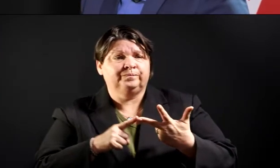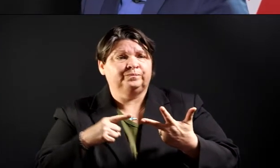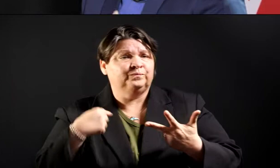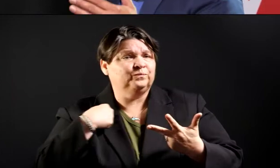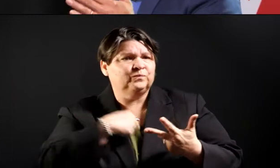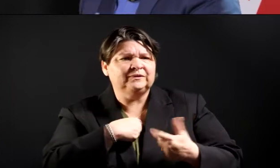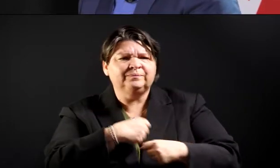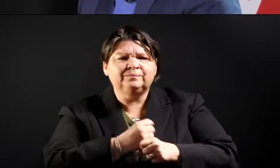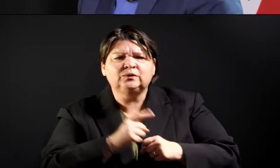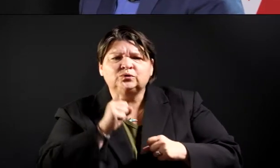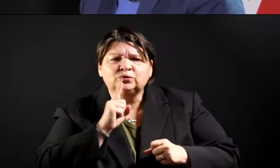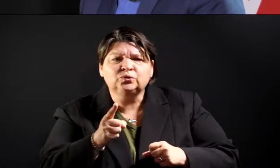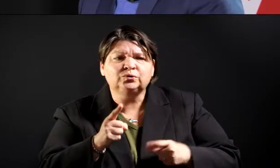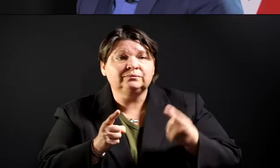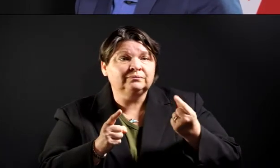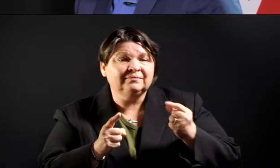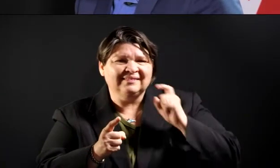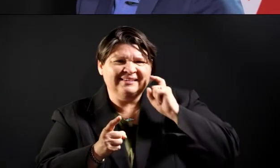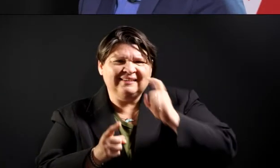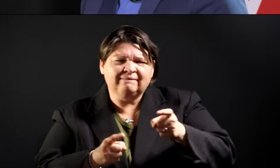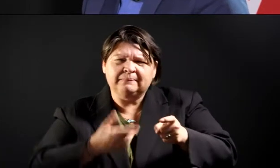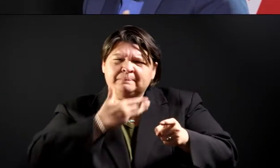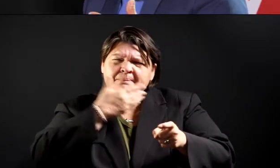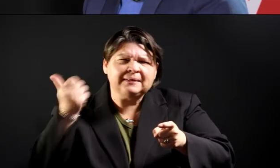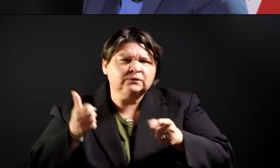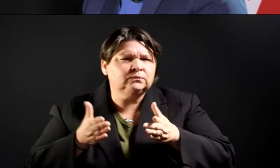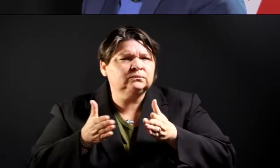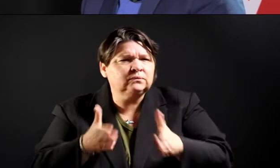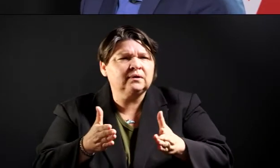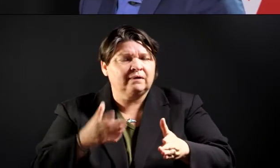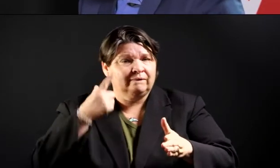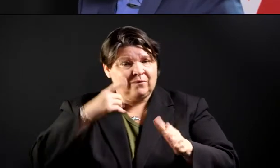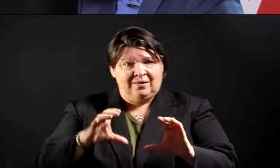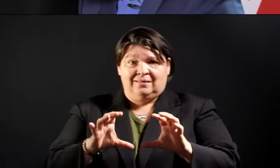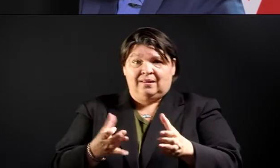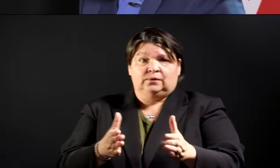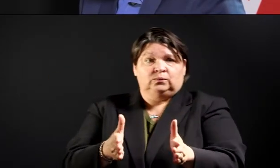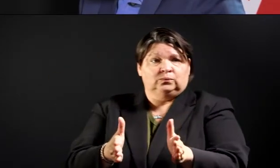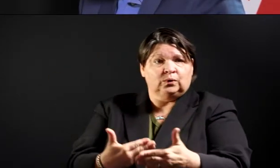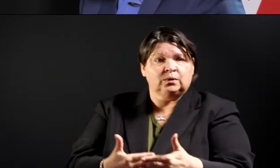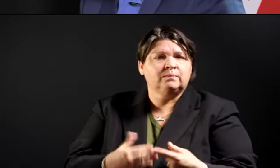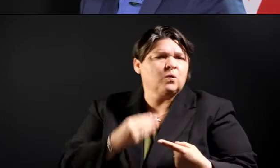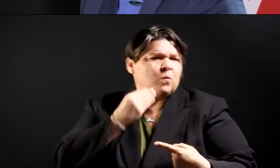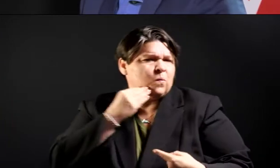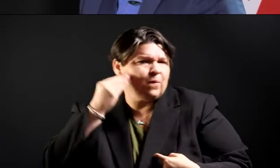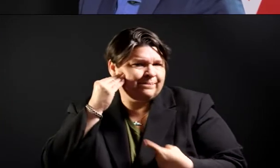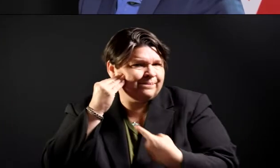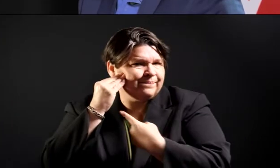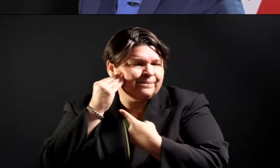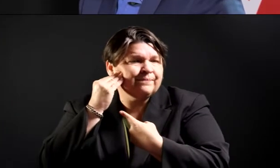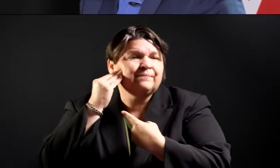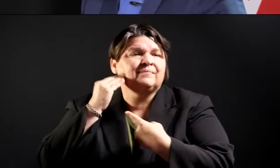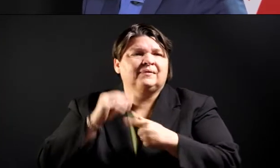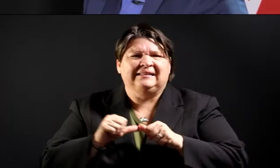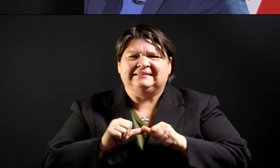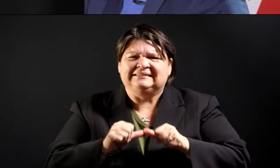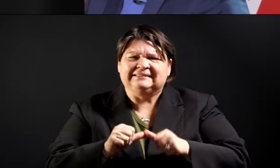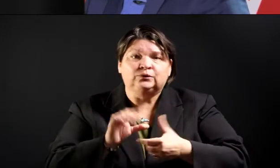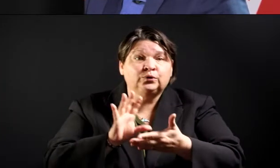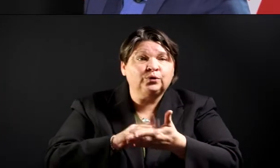means to have the classroom at home so we can have some continuation of learning in that respect.